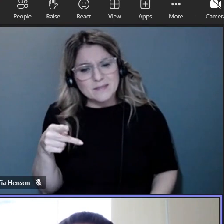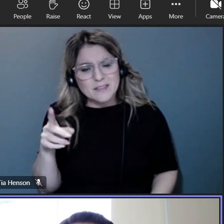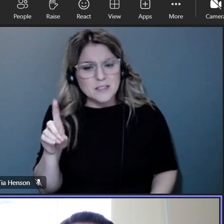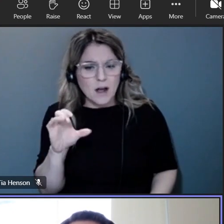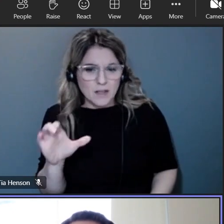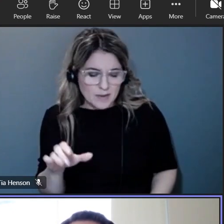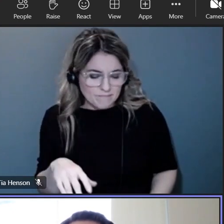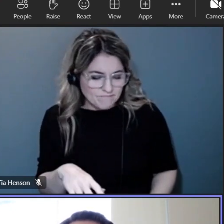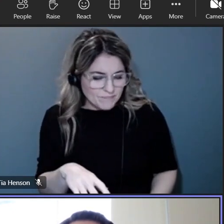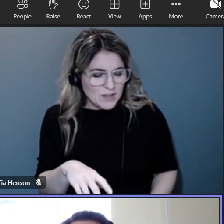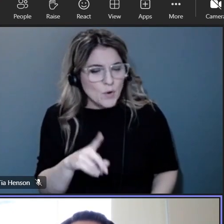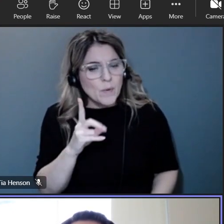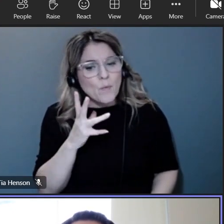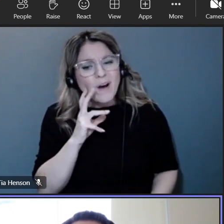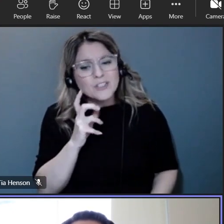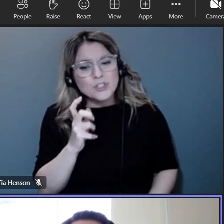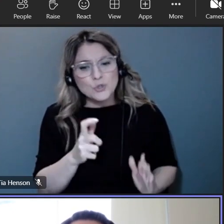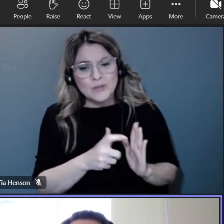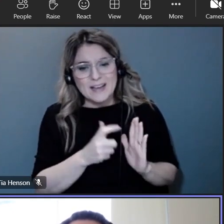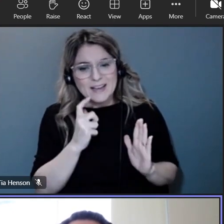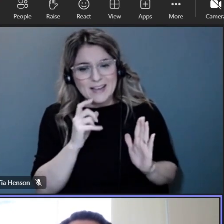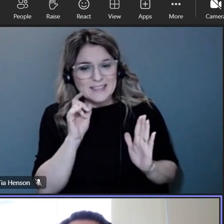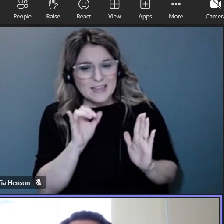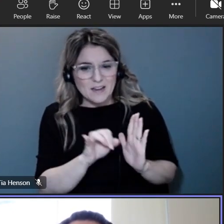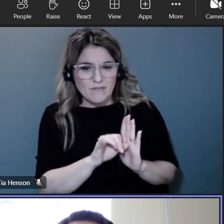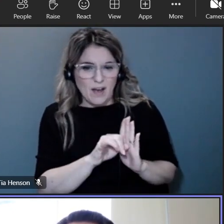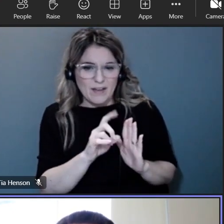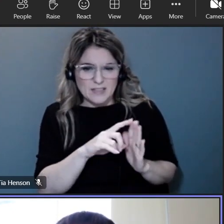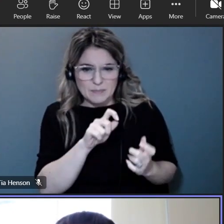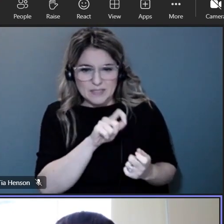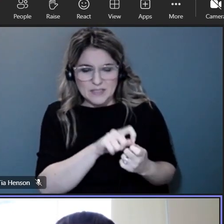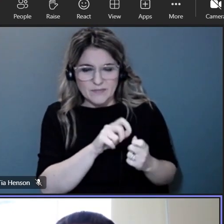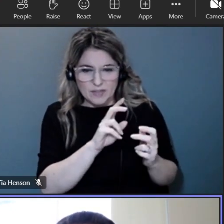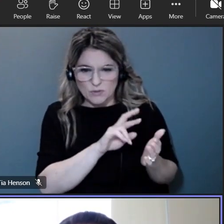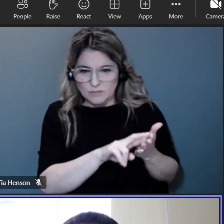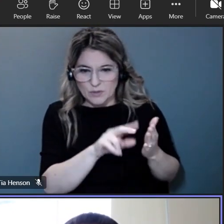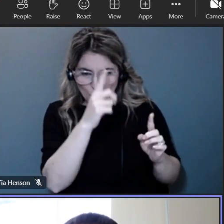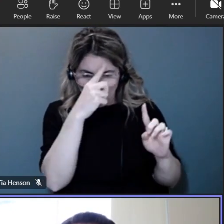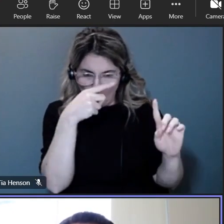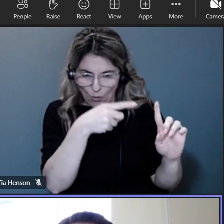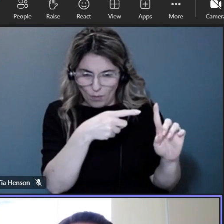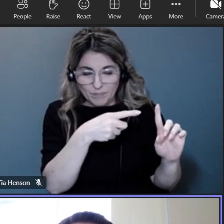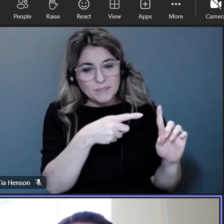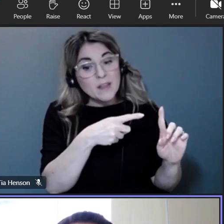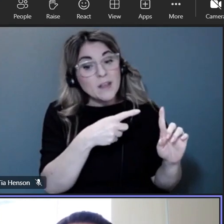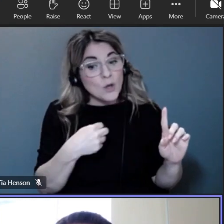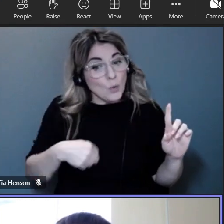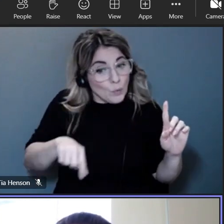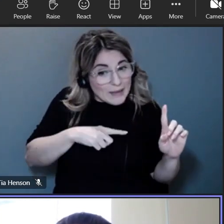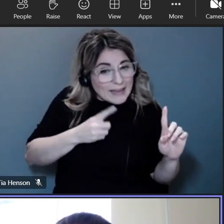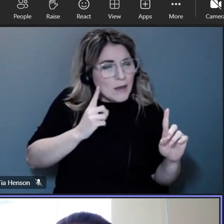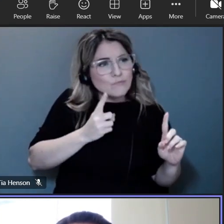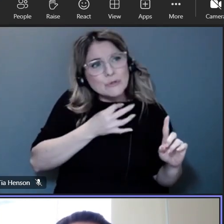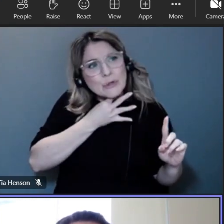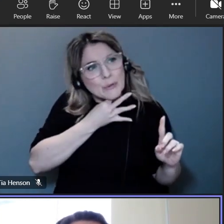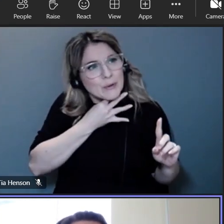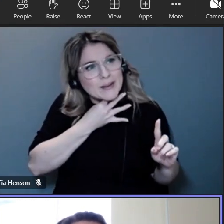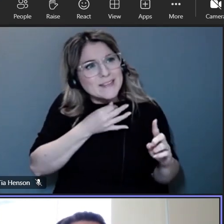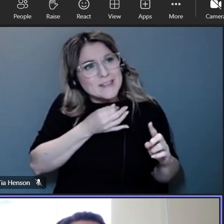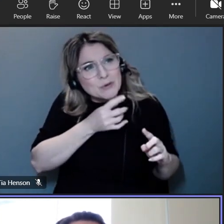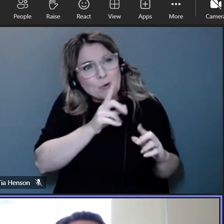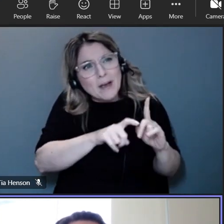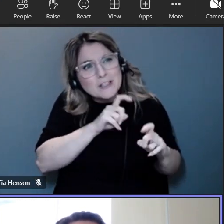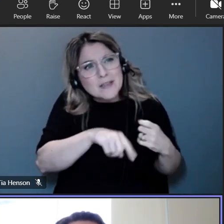identified goals so sometimes we research things because we have a question and we're curious and want to kind of learn more about it